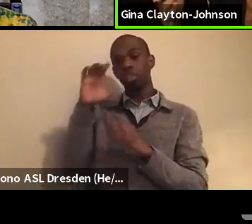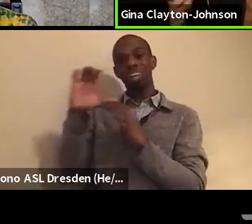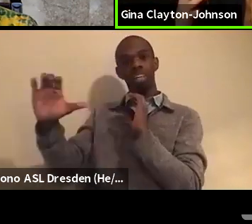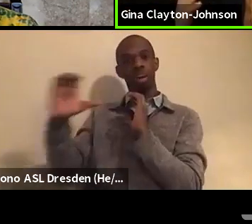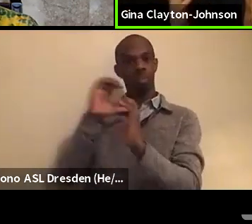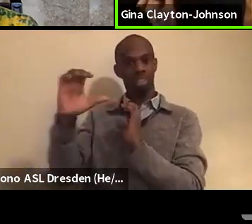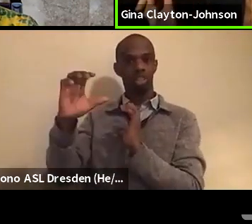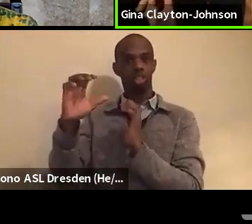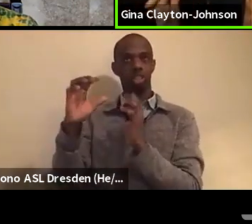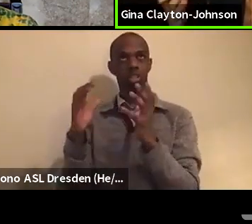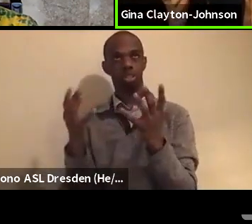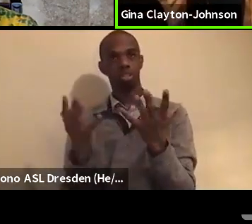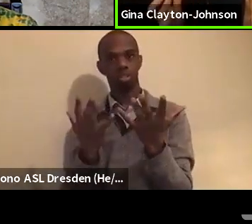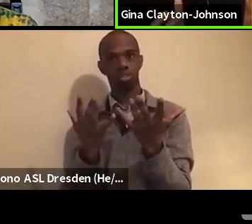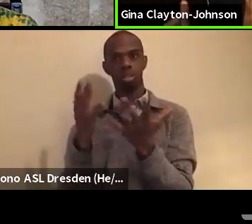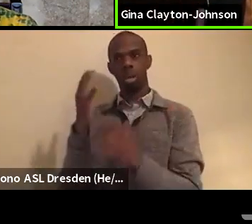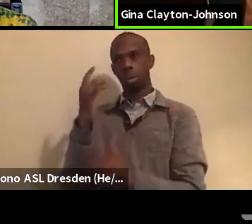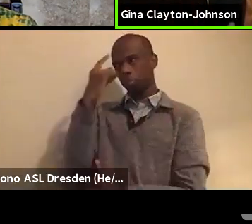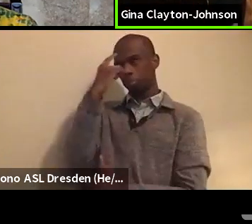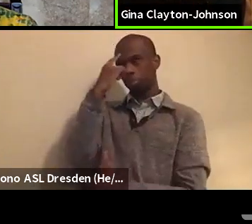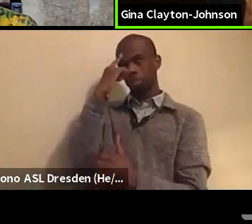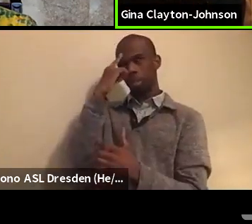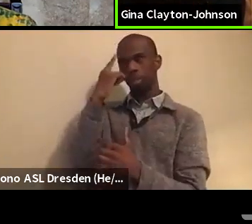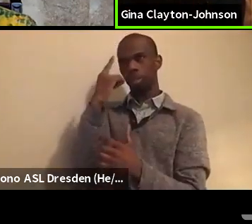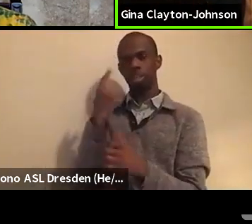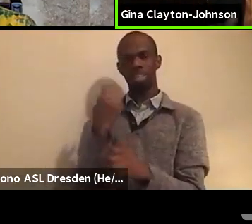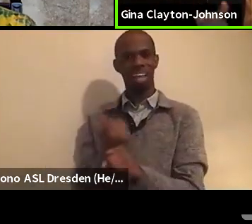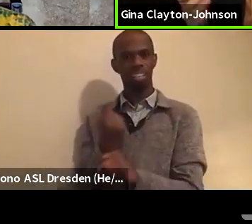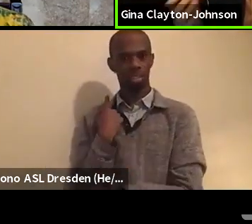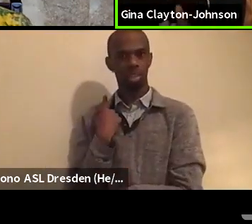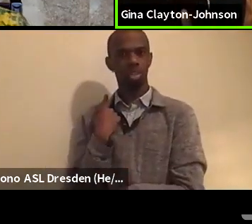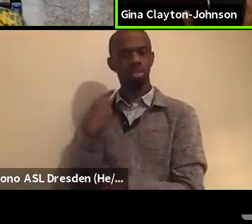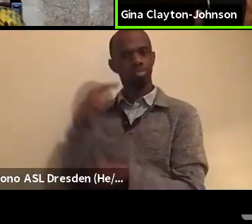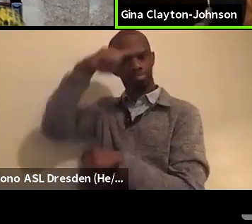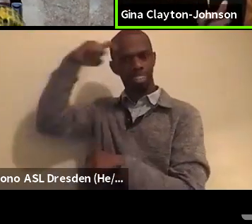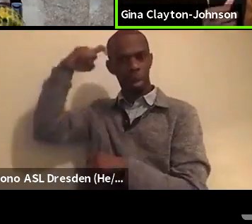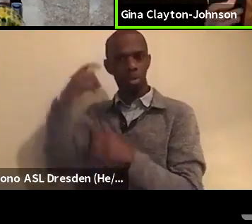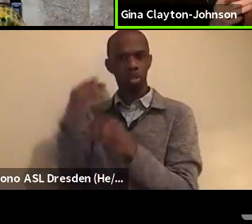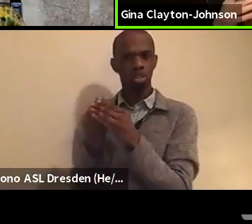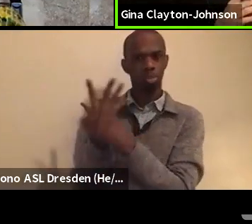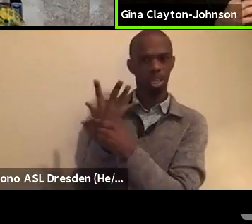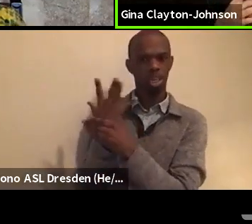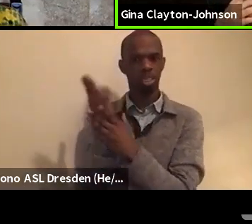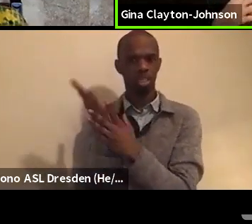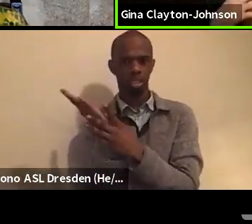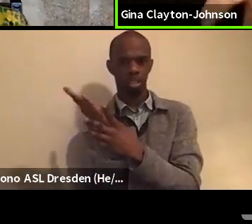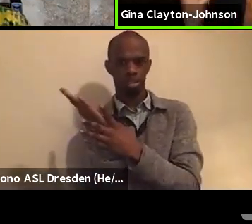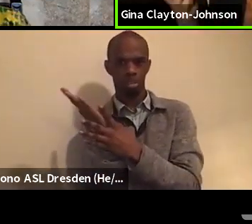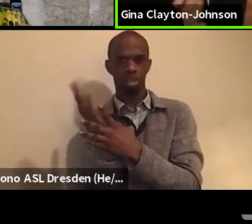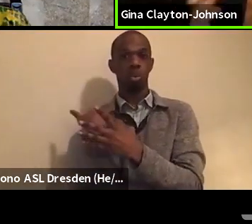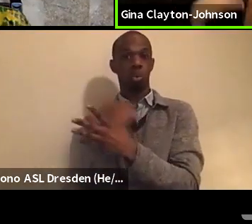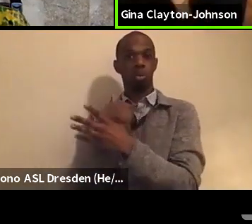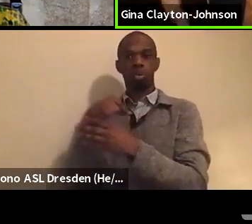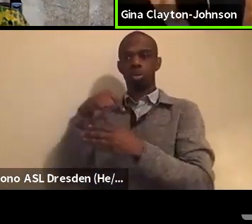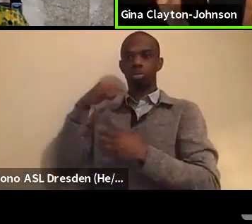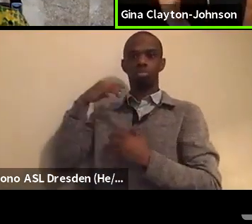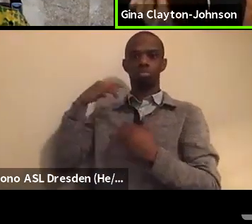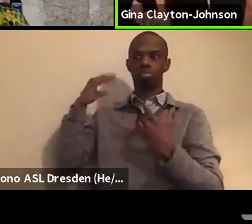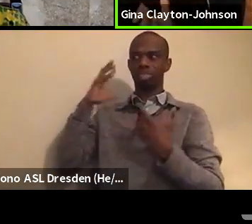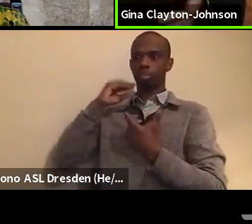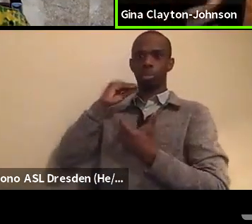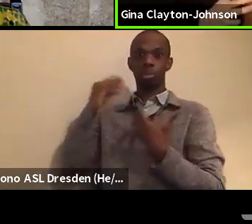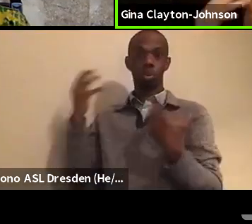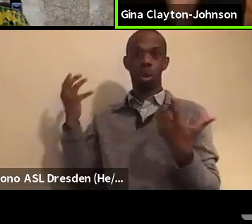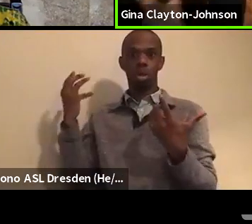of last summer, last spring, when we were in the middle of, you know, another round of